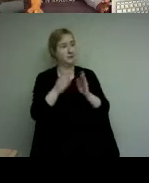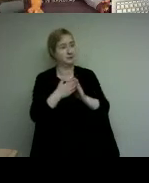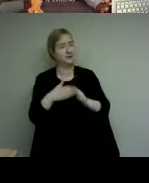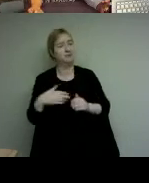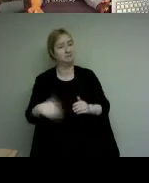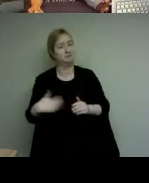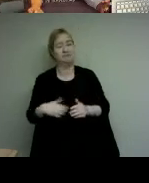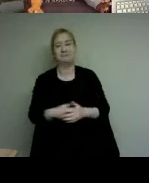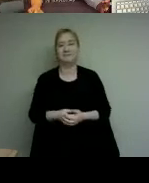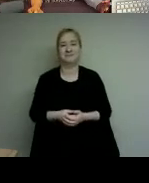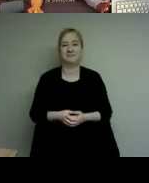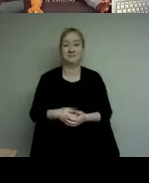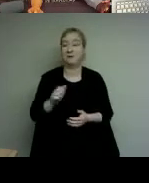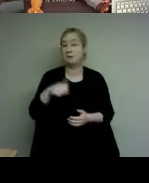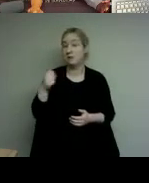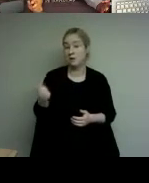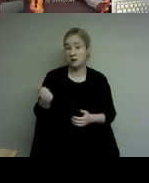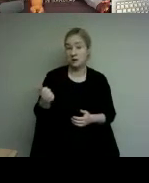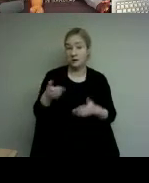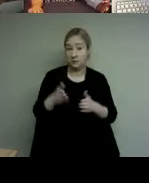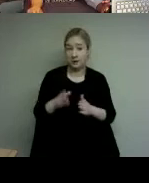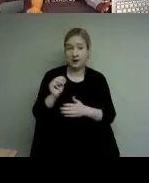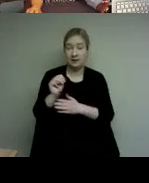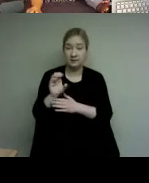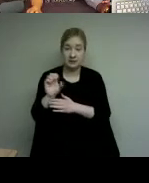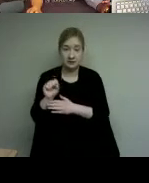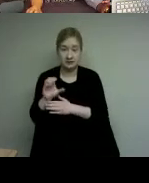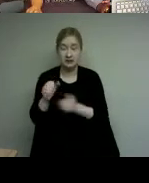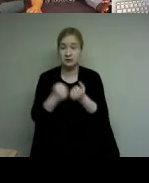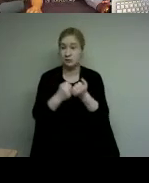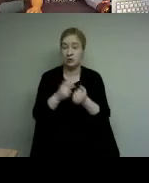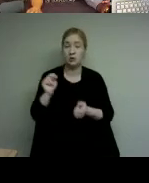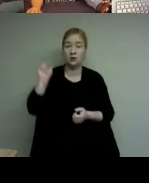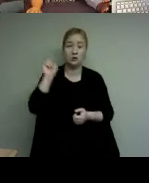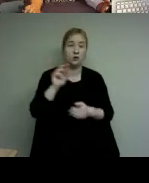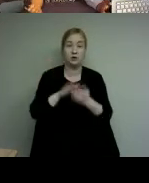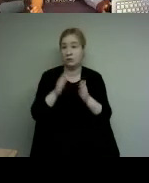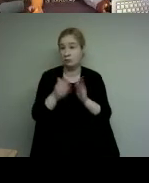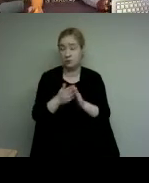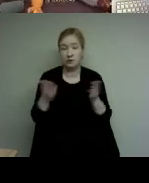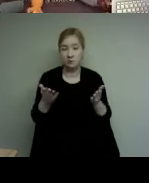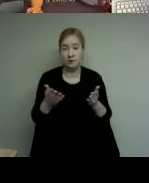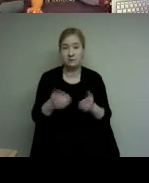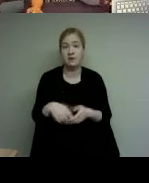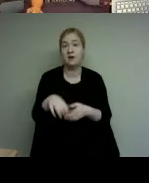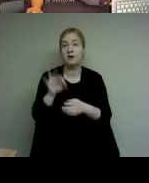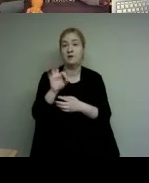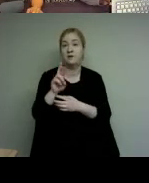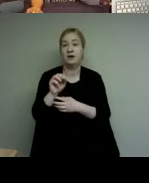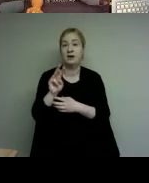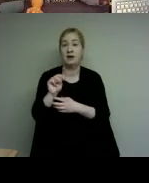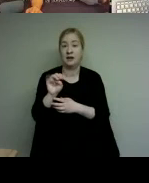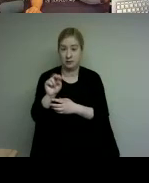another avenue that ncse is supporting the northern communities is by delivering a framers course which allows students living